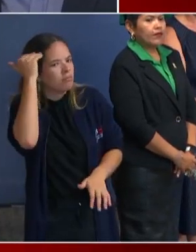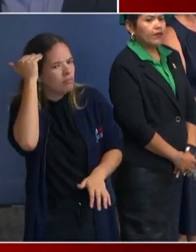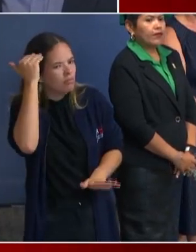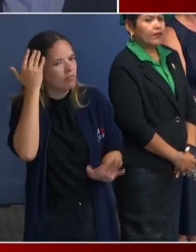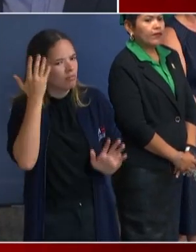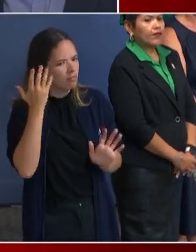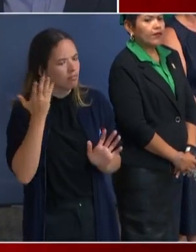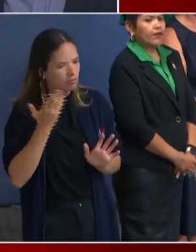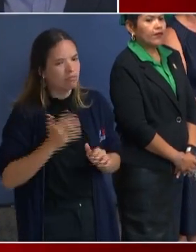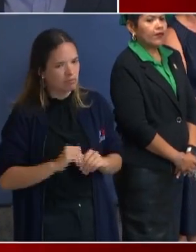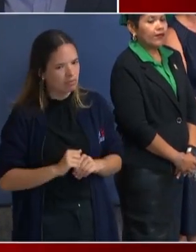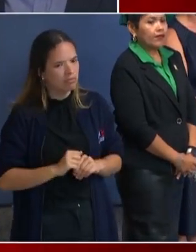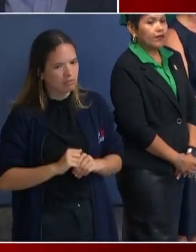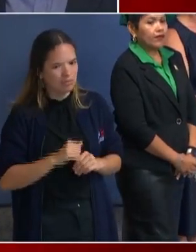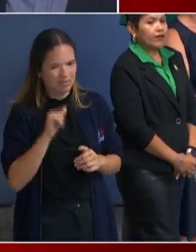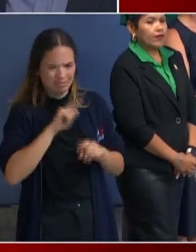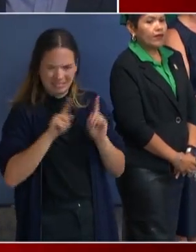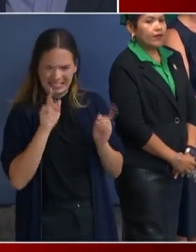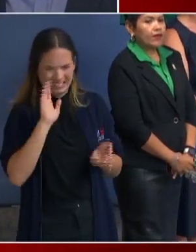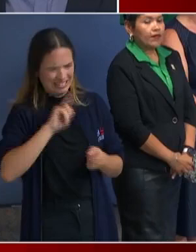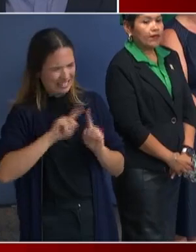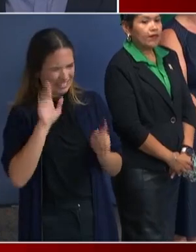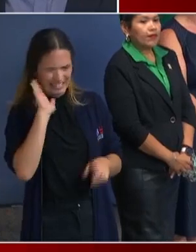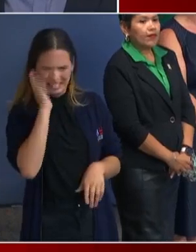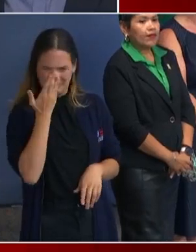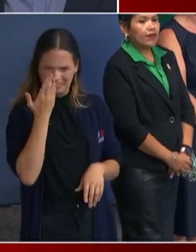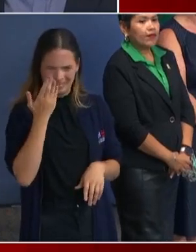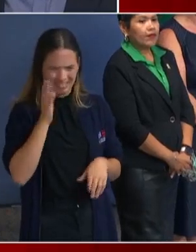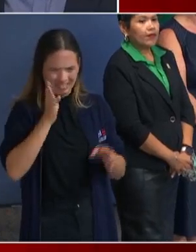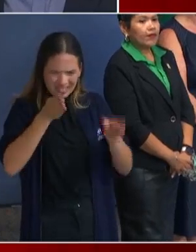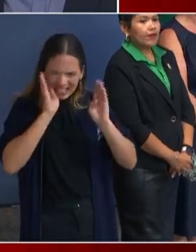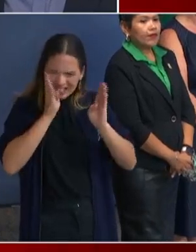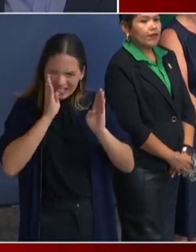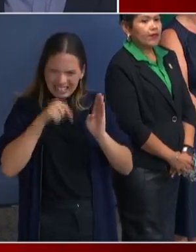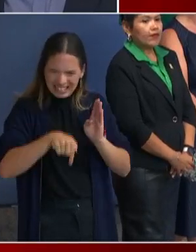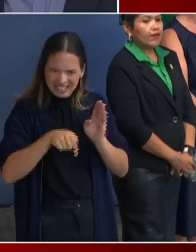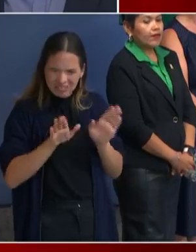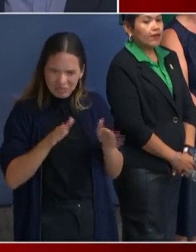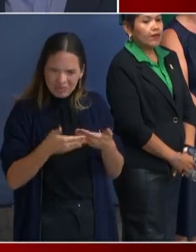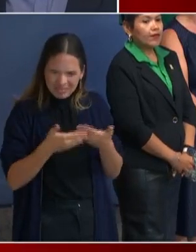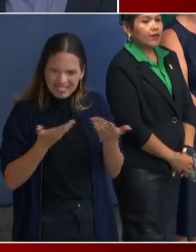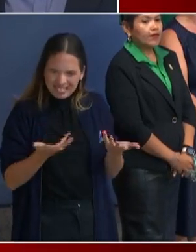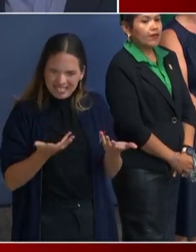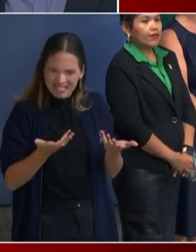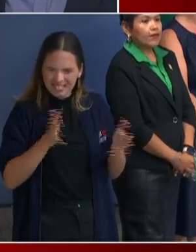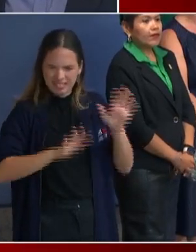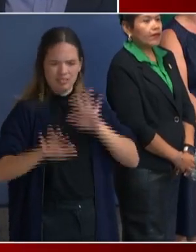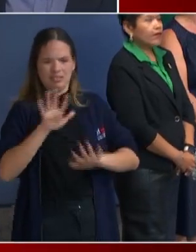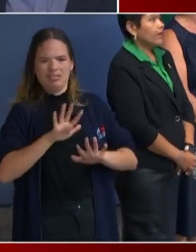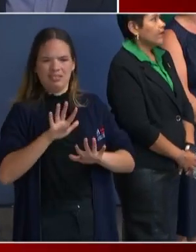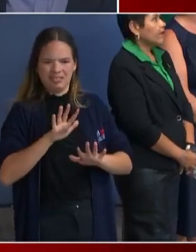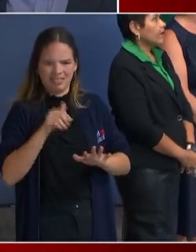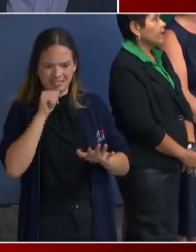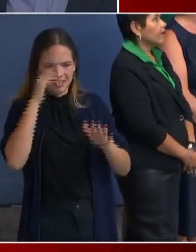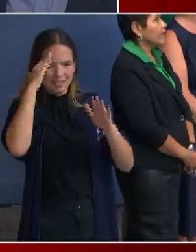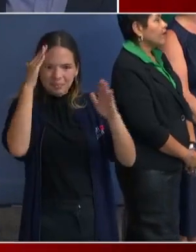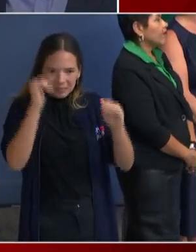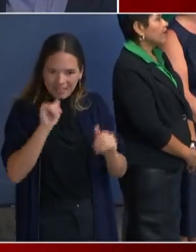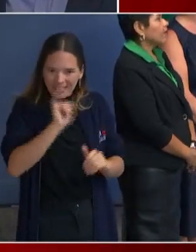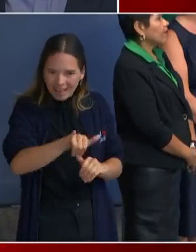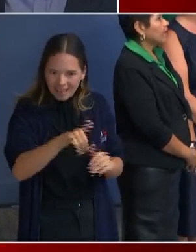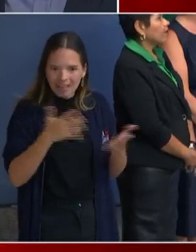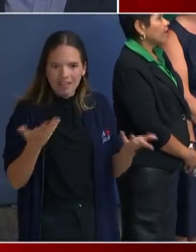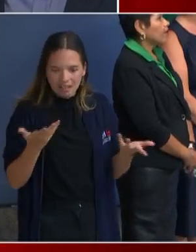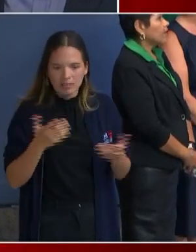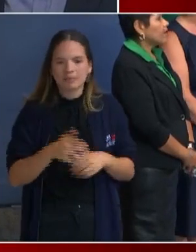like, you know, we all pay pretty close attention in this room, right? And we were all kind of caught off guard by this. So I'm not certain, Mark, what